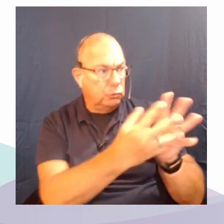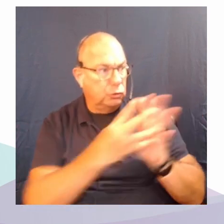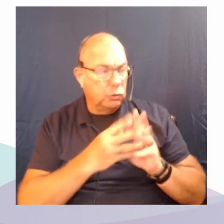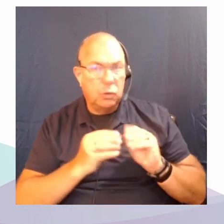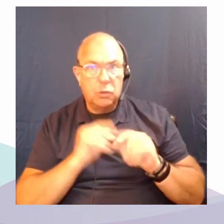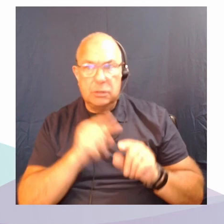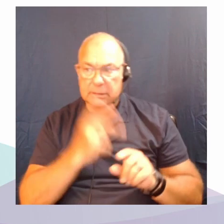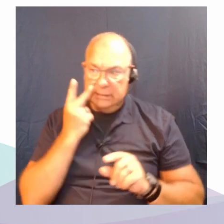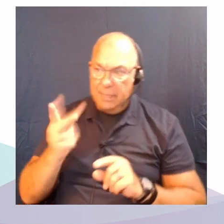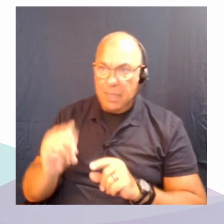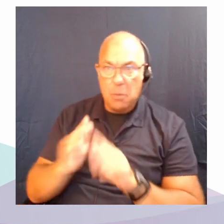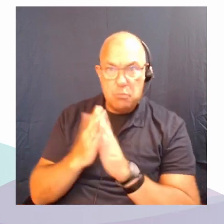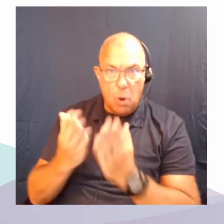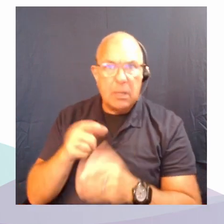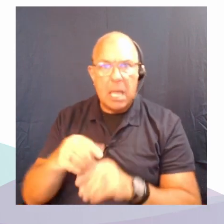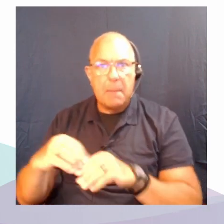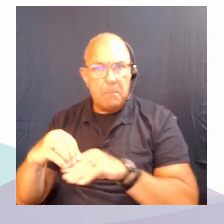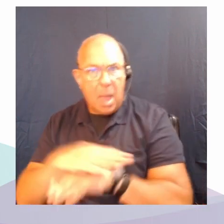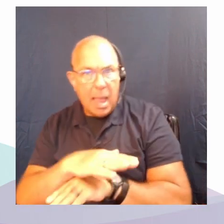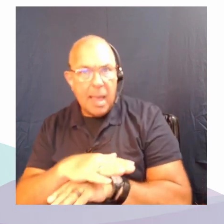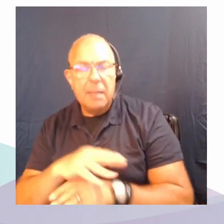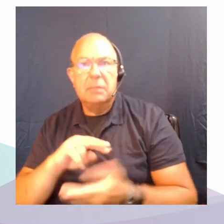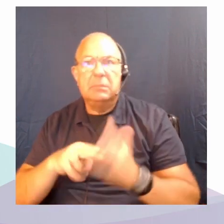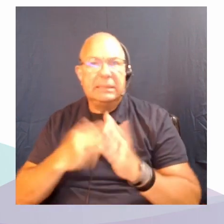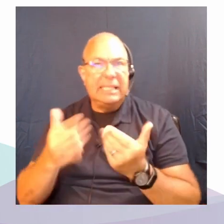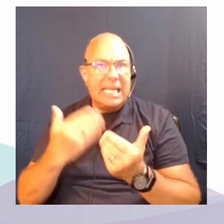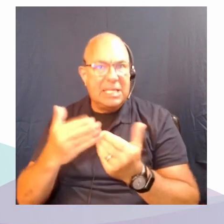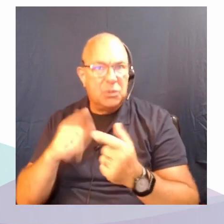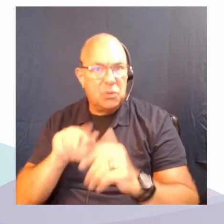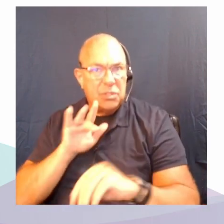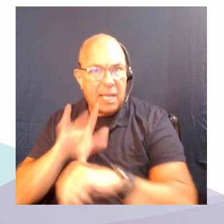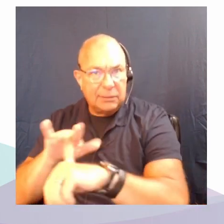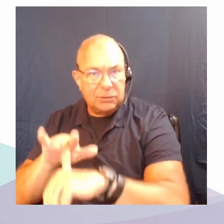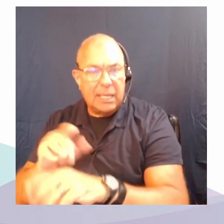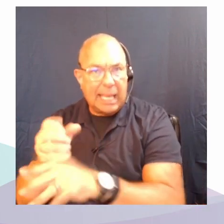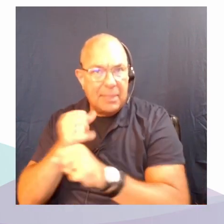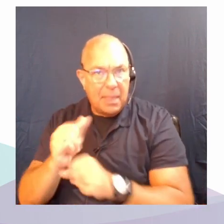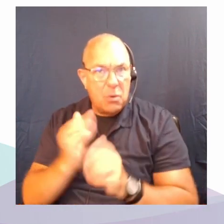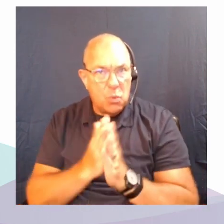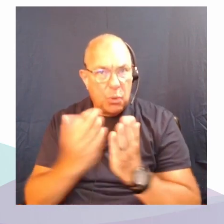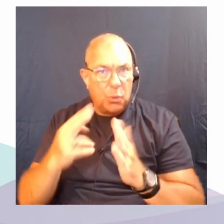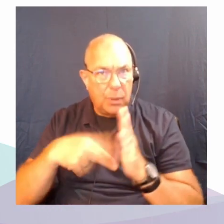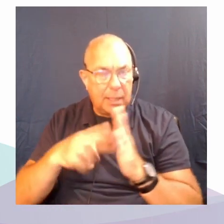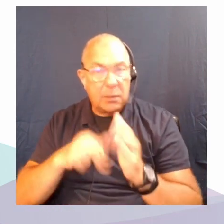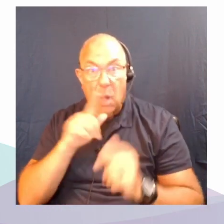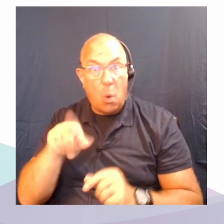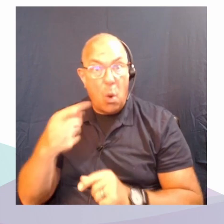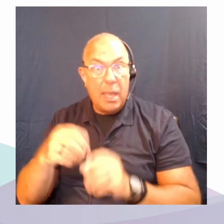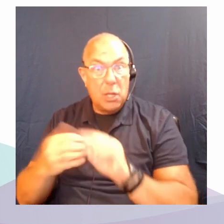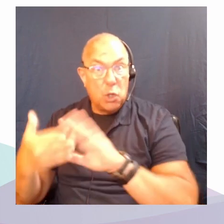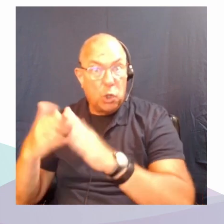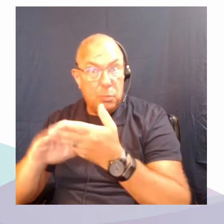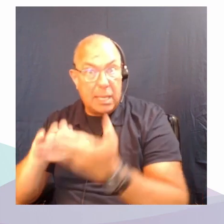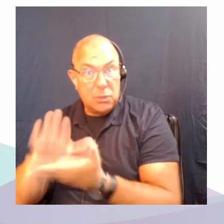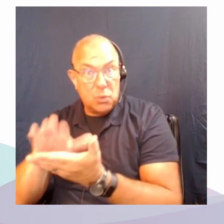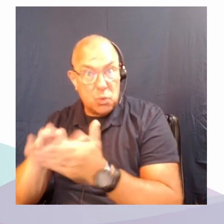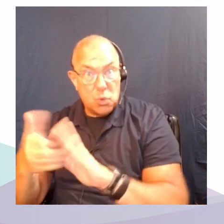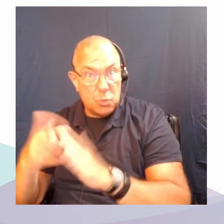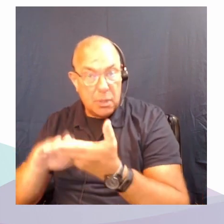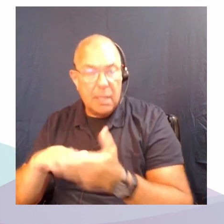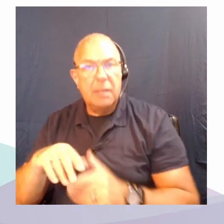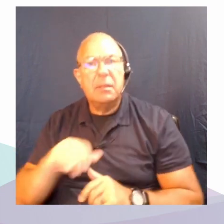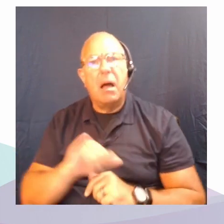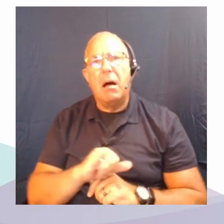an impact on them it's been easy to access so that's and not just in academic communities and other communities I guess the other thing I would mention